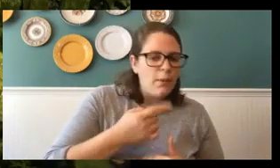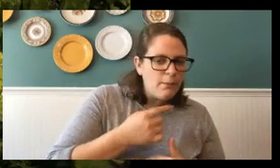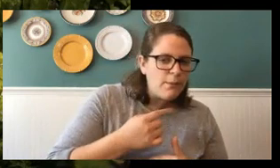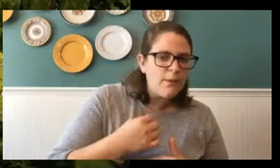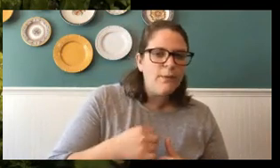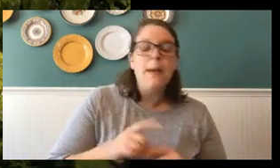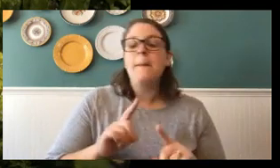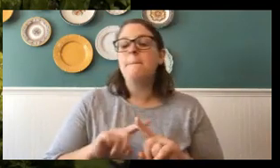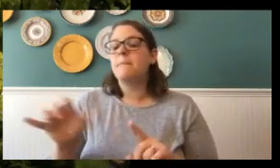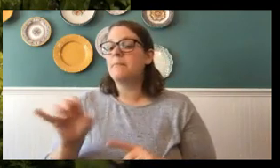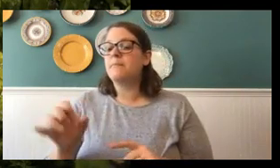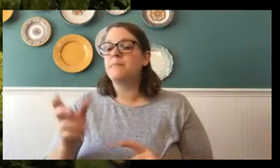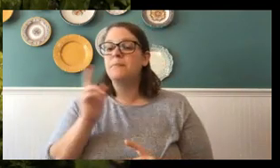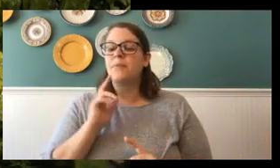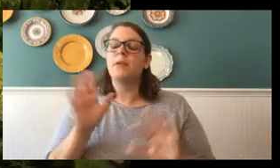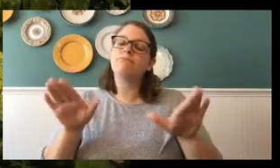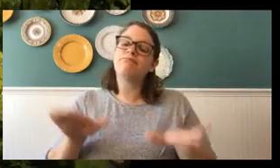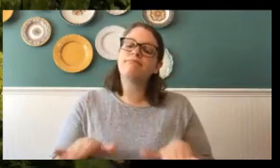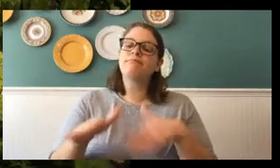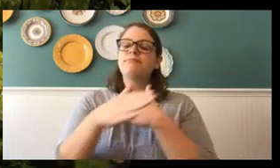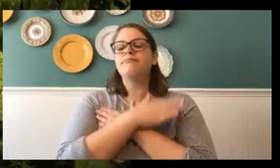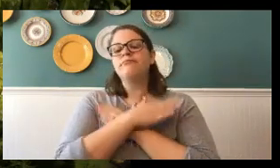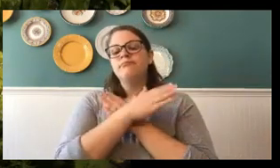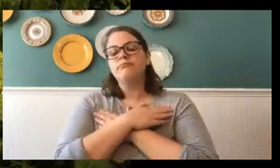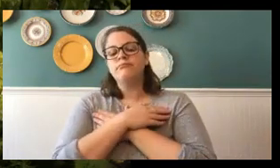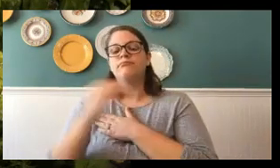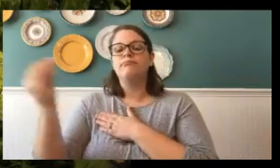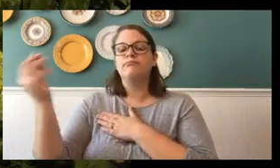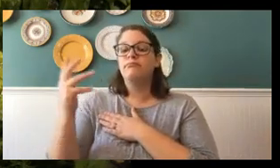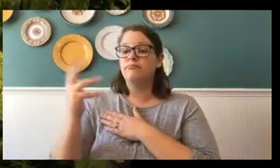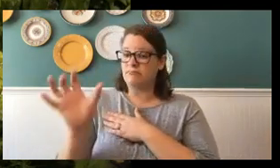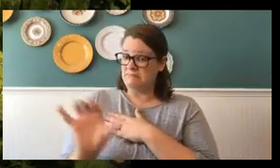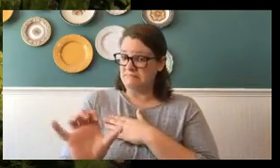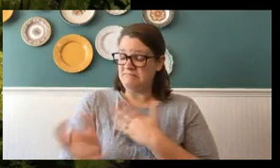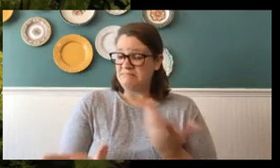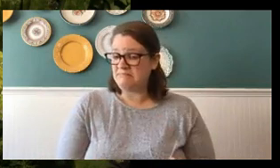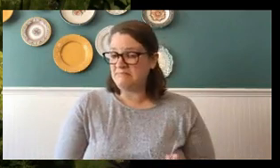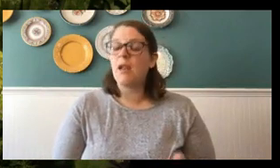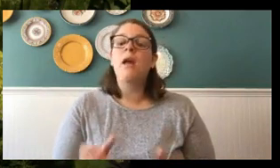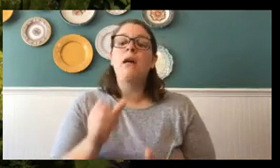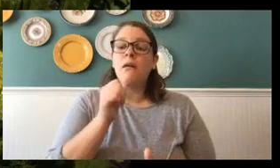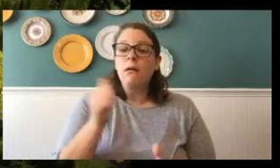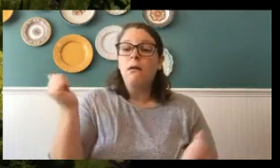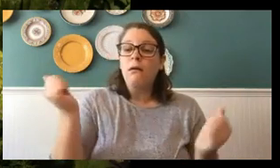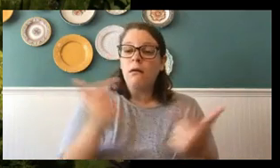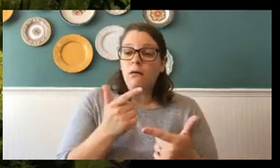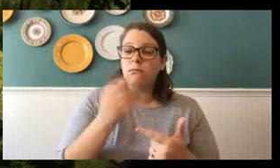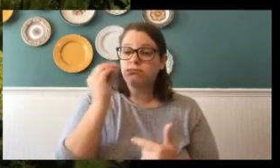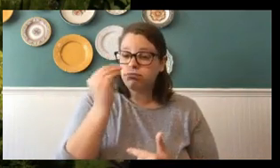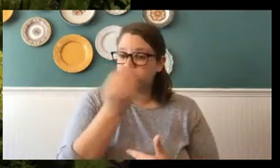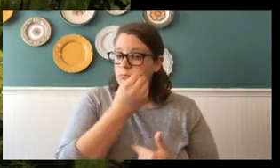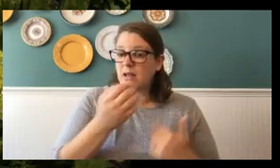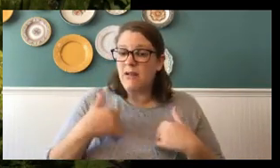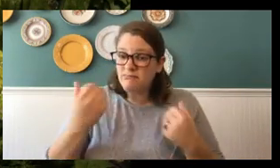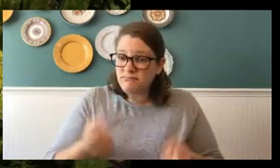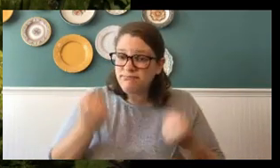resting and sunning themselves as well. Now, also, you have to remember that not all flowers have a lot of nectar. So, that's why it's